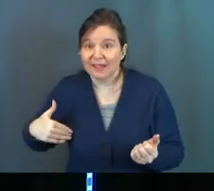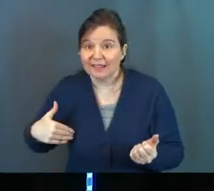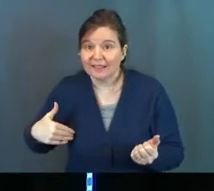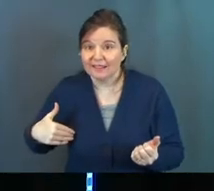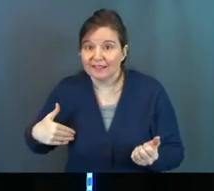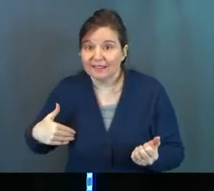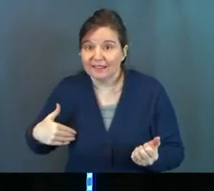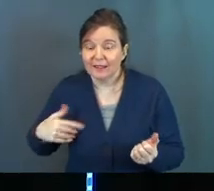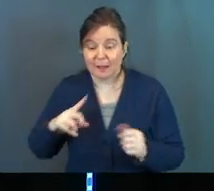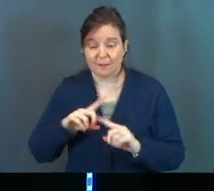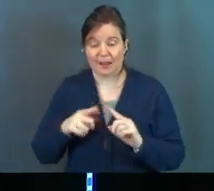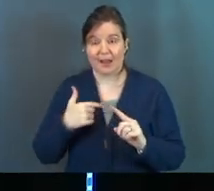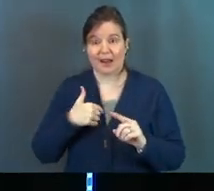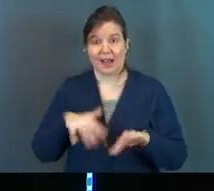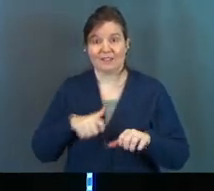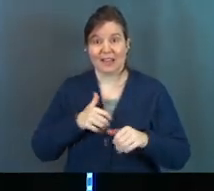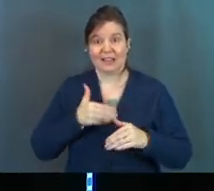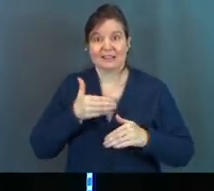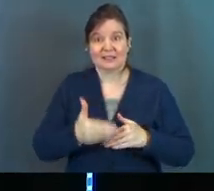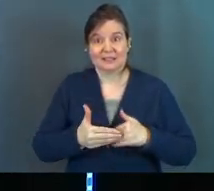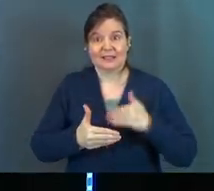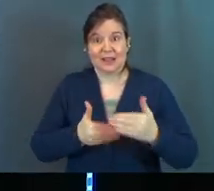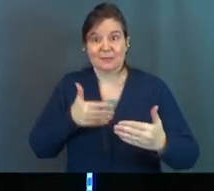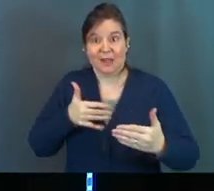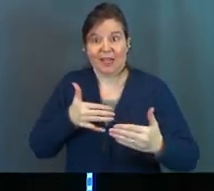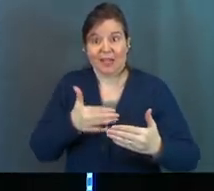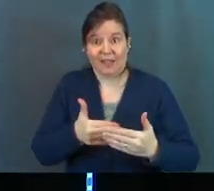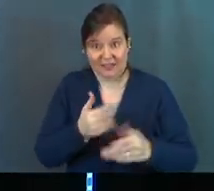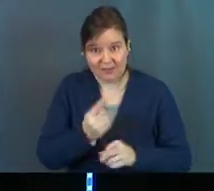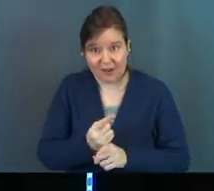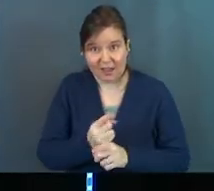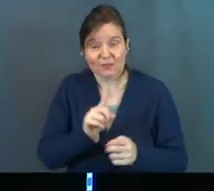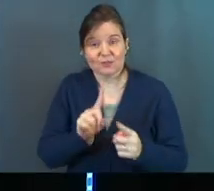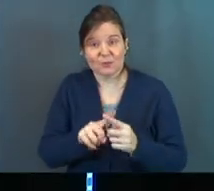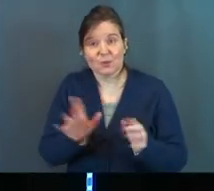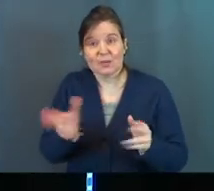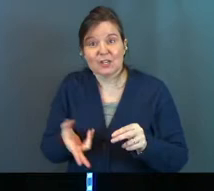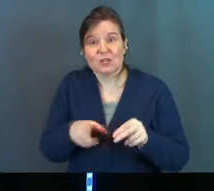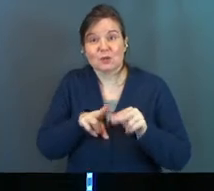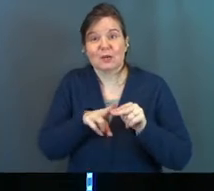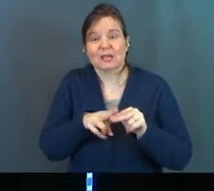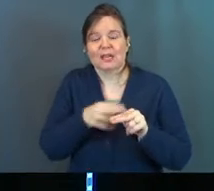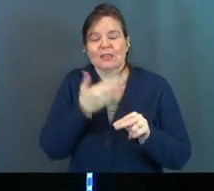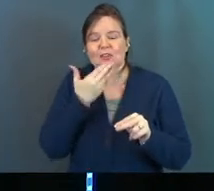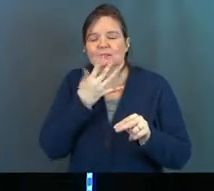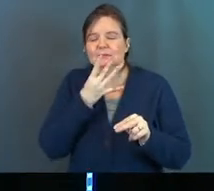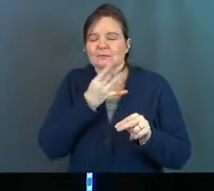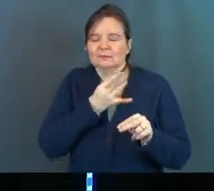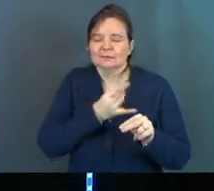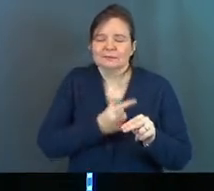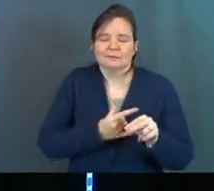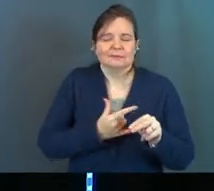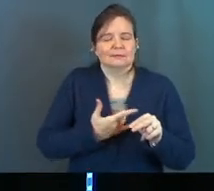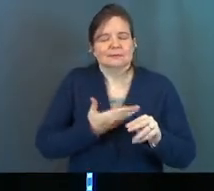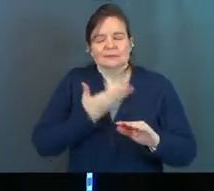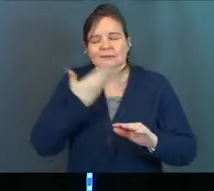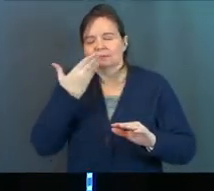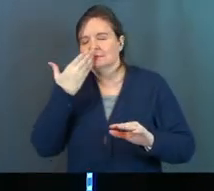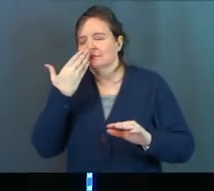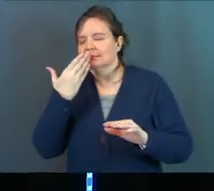yet, but I've taken steps. Have I not? To, to increase the goodness and the desire of it.